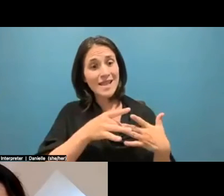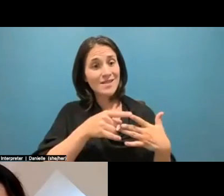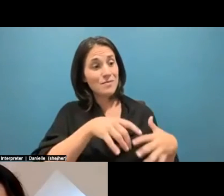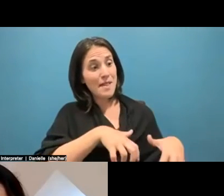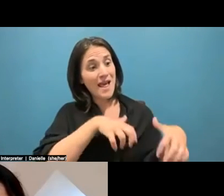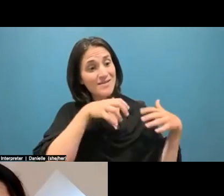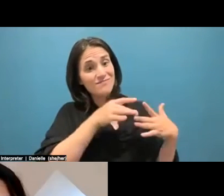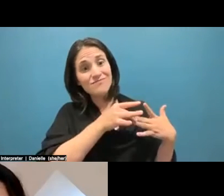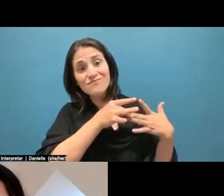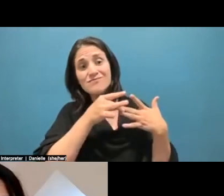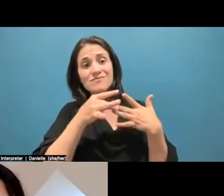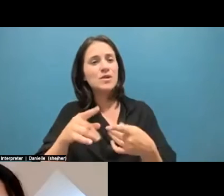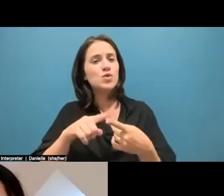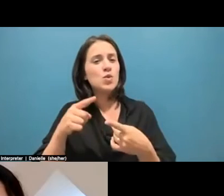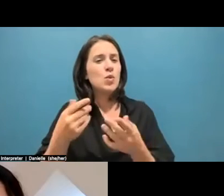things they've never seen before.